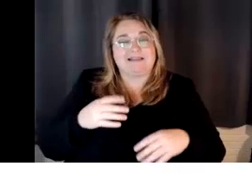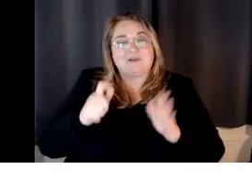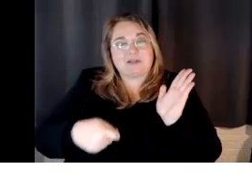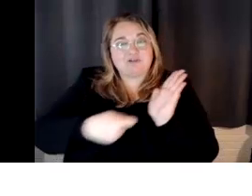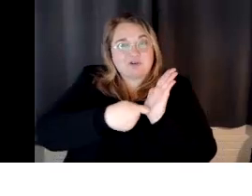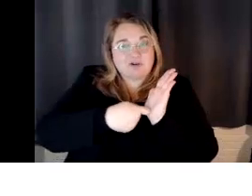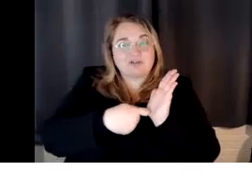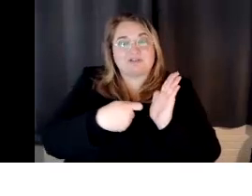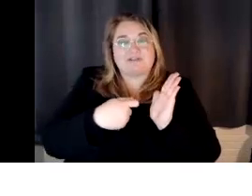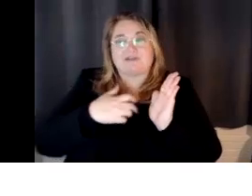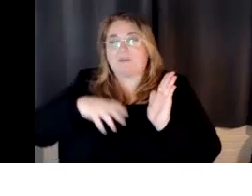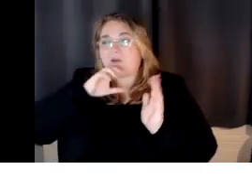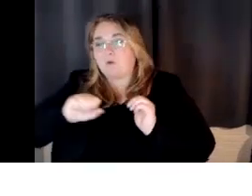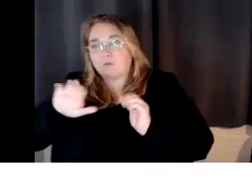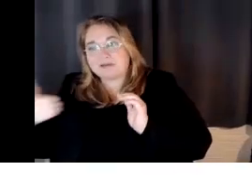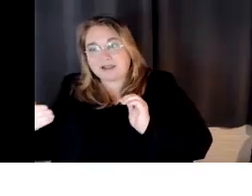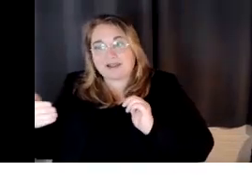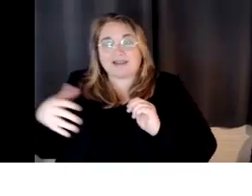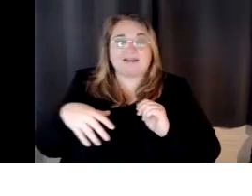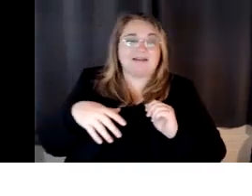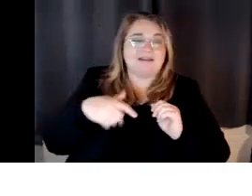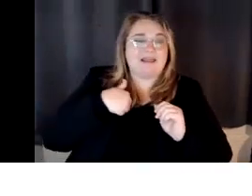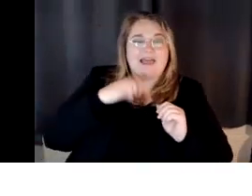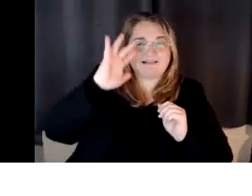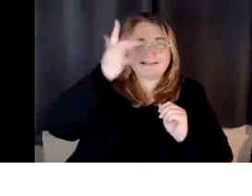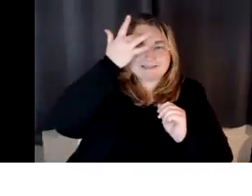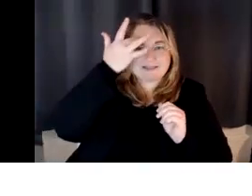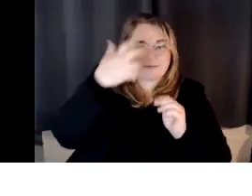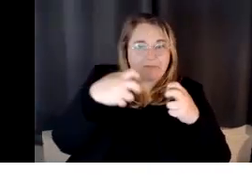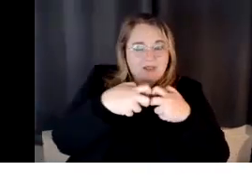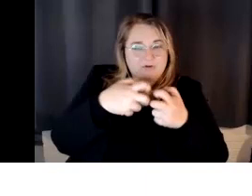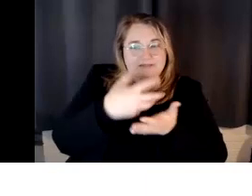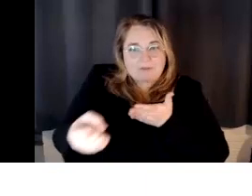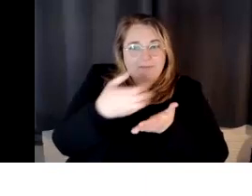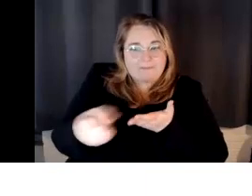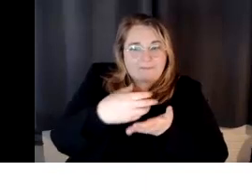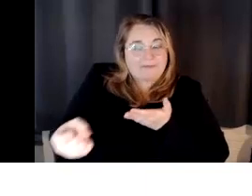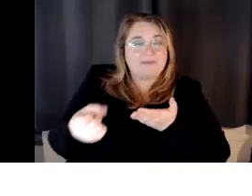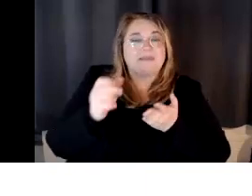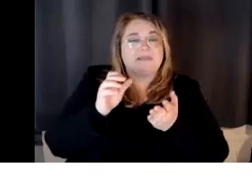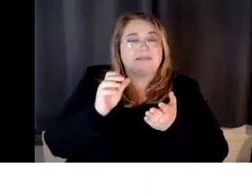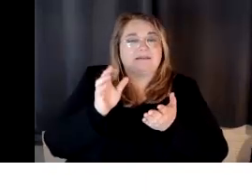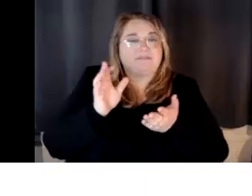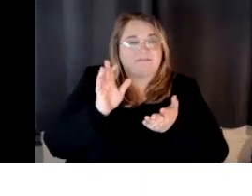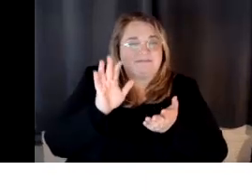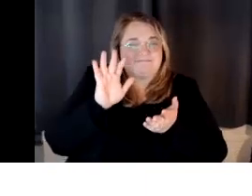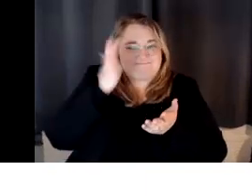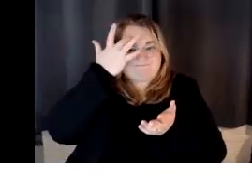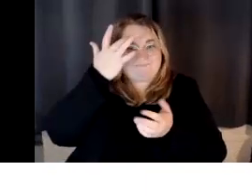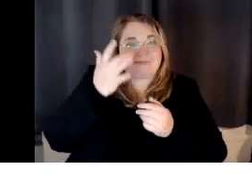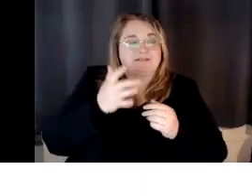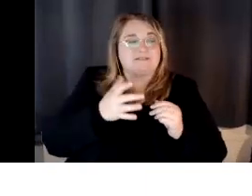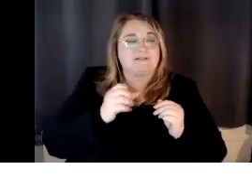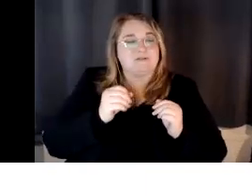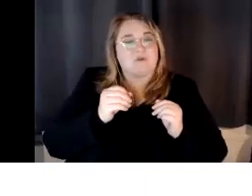one, um, well, died, but I got sick of running out of batteries. but yeah, I just, um, so yes.